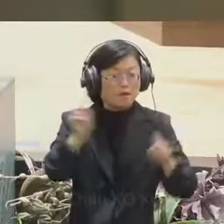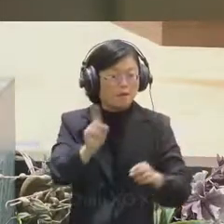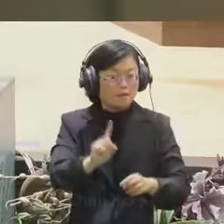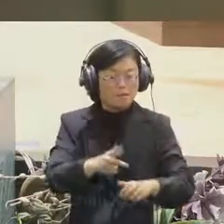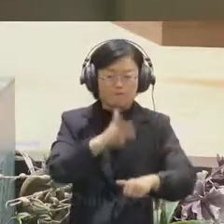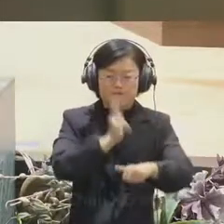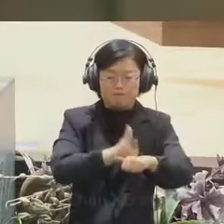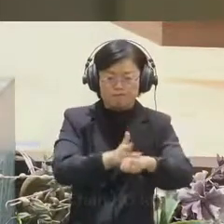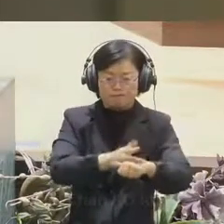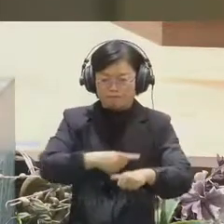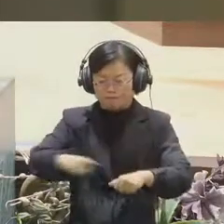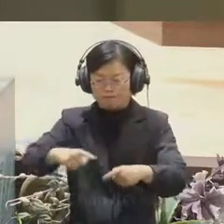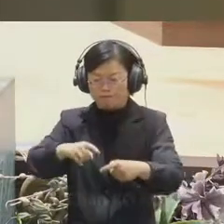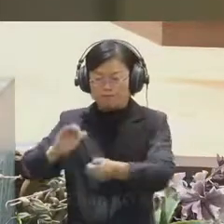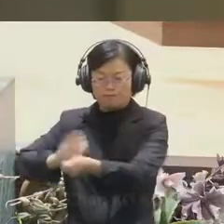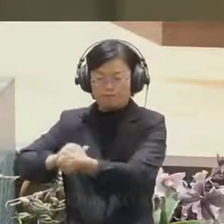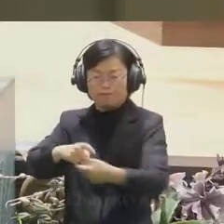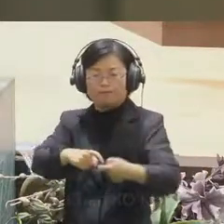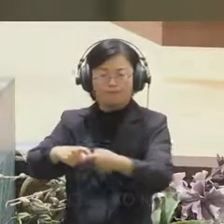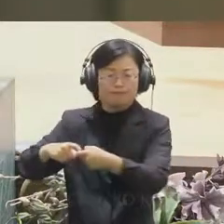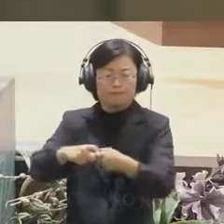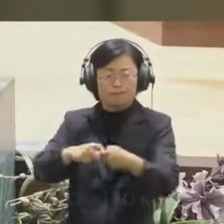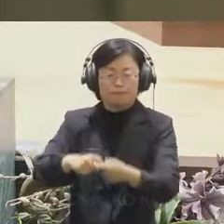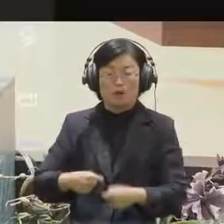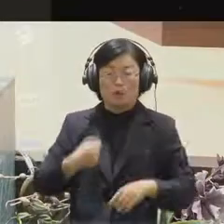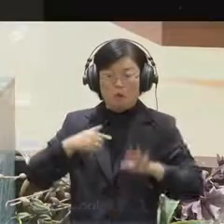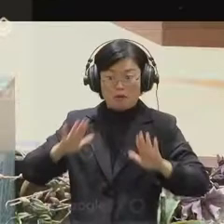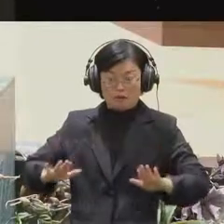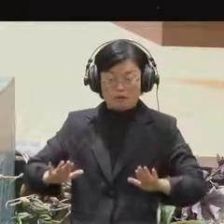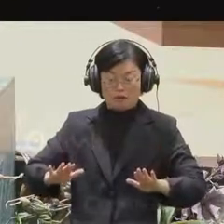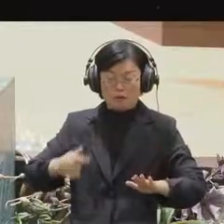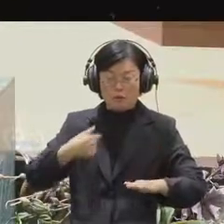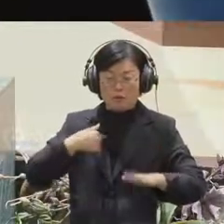some background of Myanmarbefore we continue to the pandemic